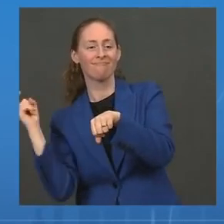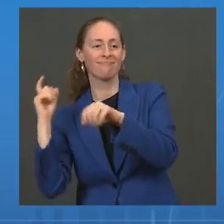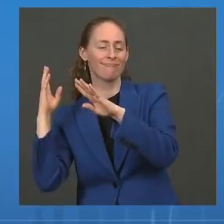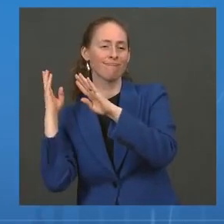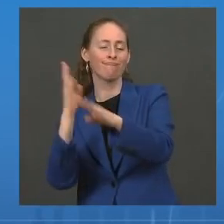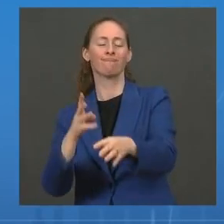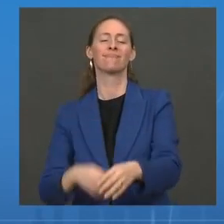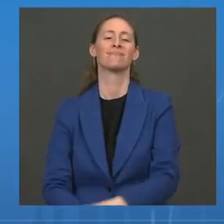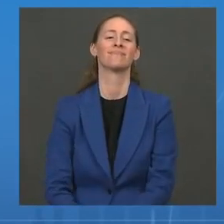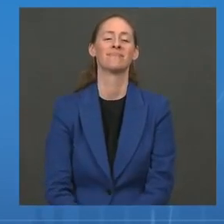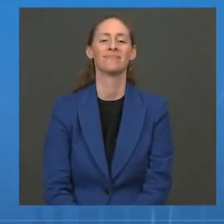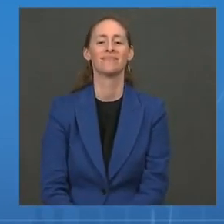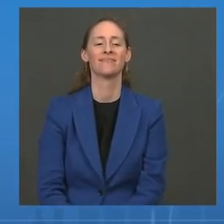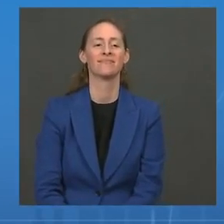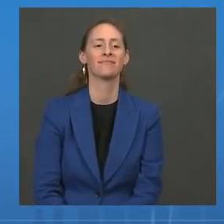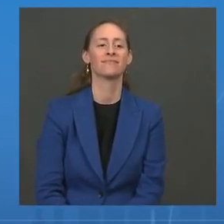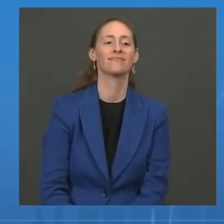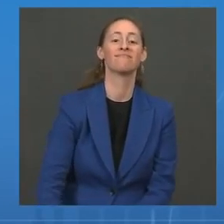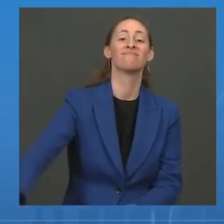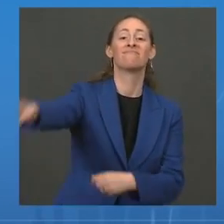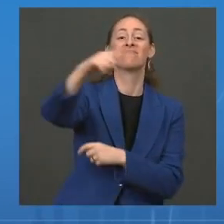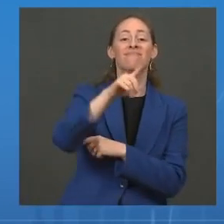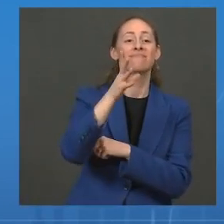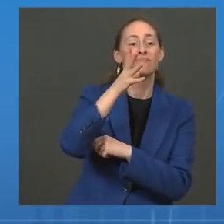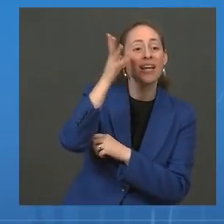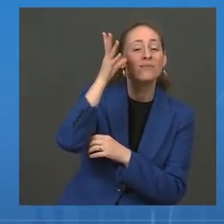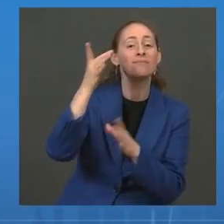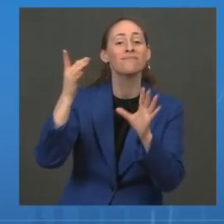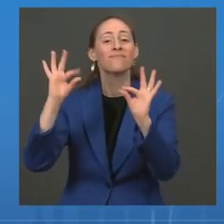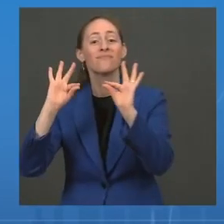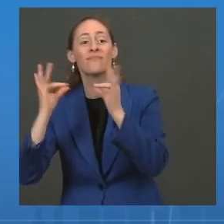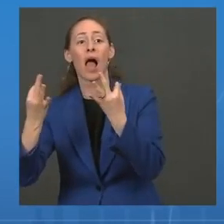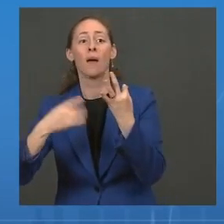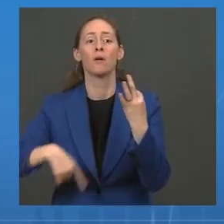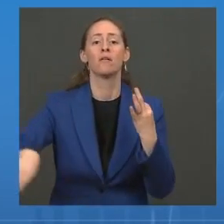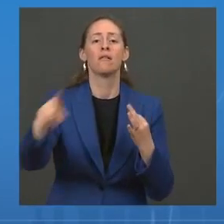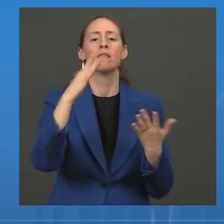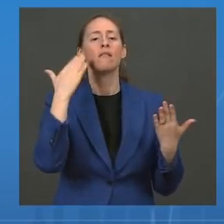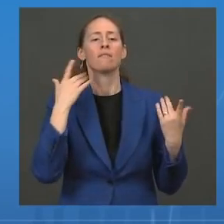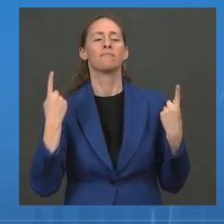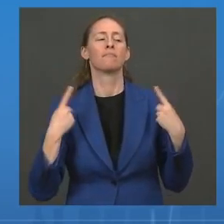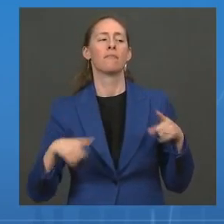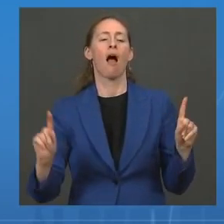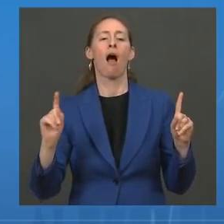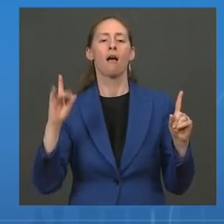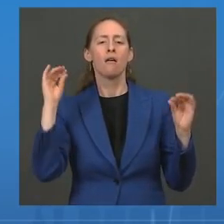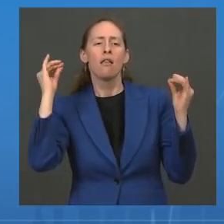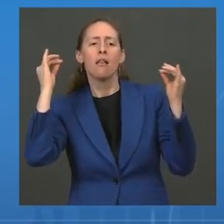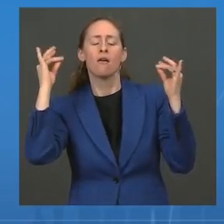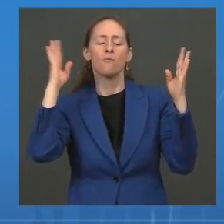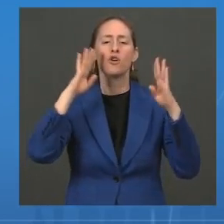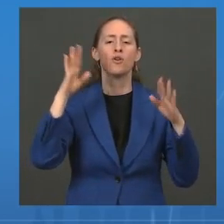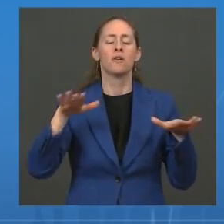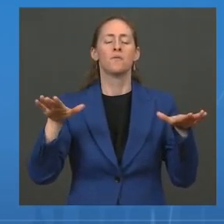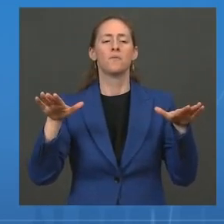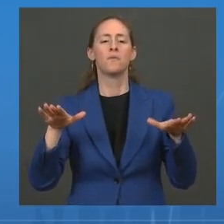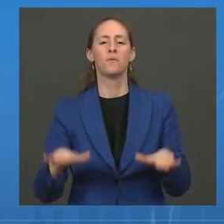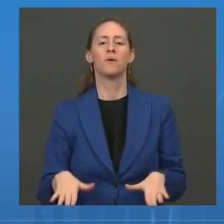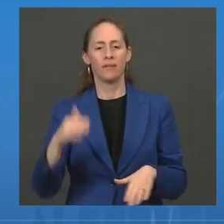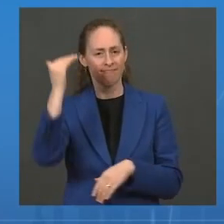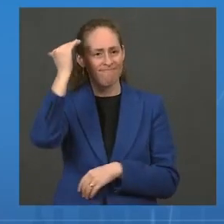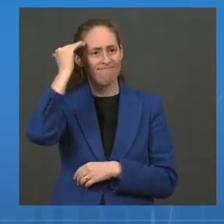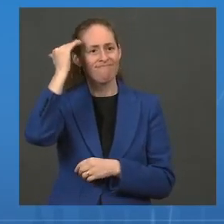Parents and families across the country are breathing giant sighs of relief, and we are just getting started.